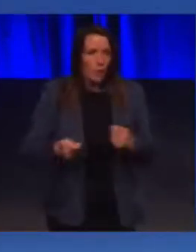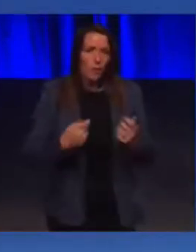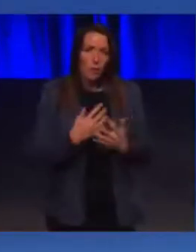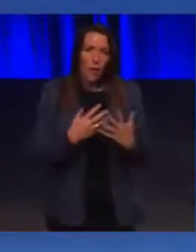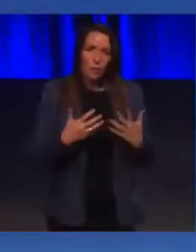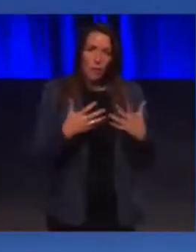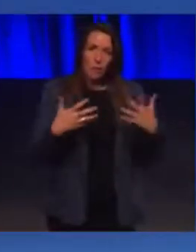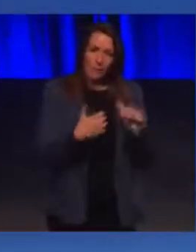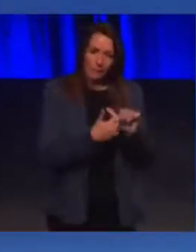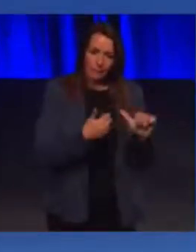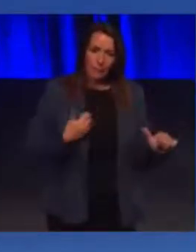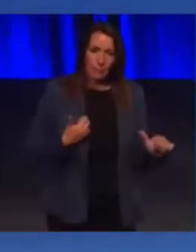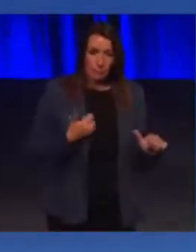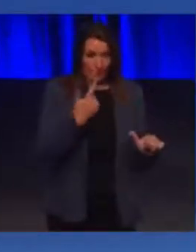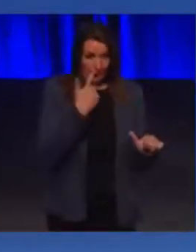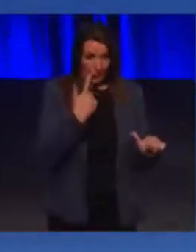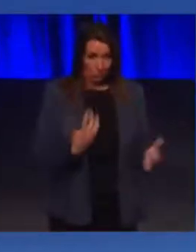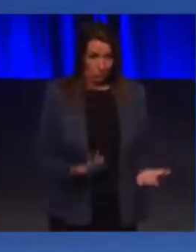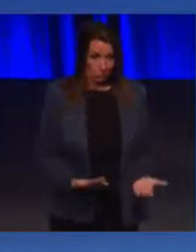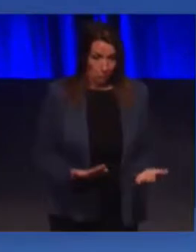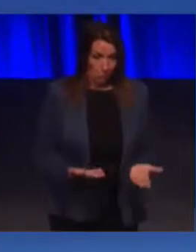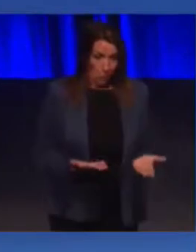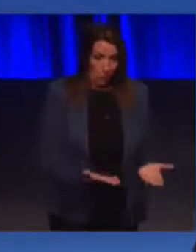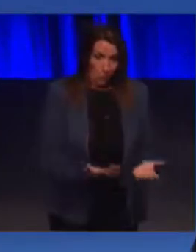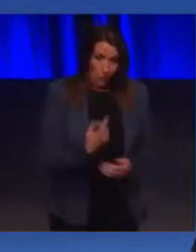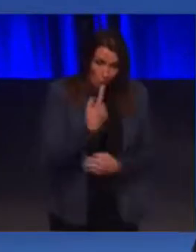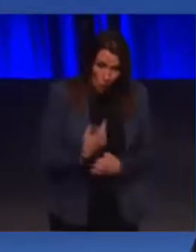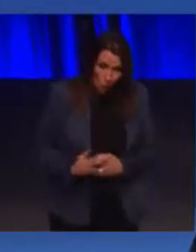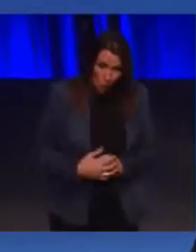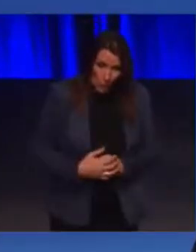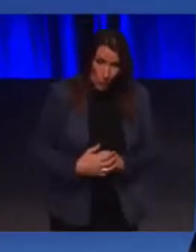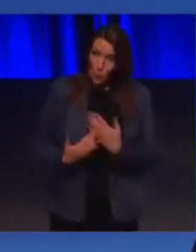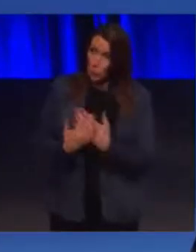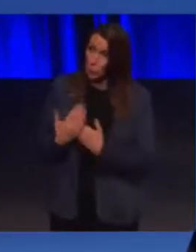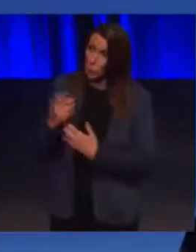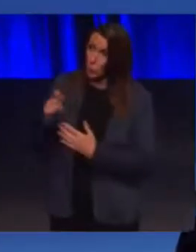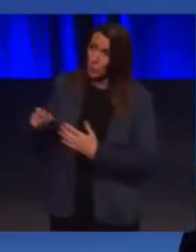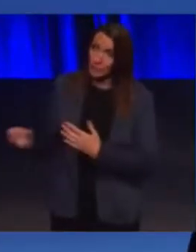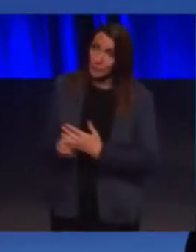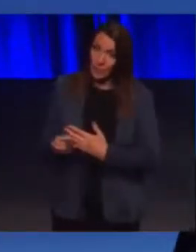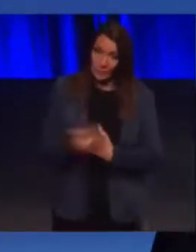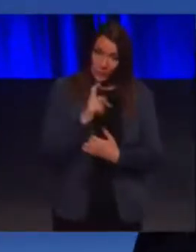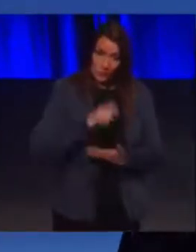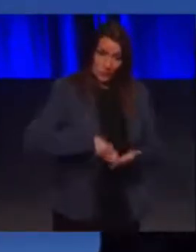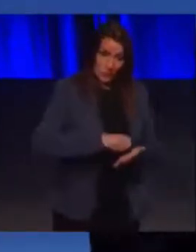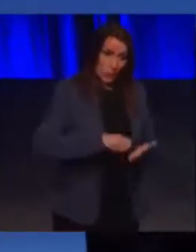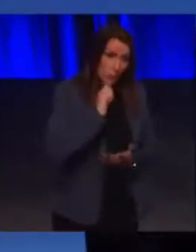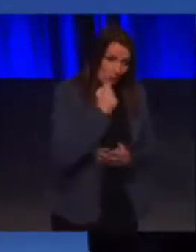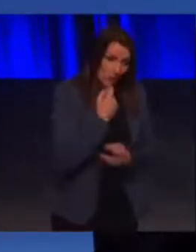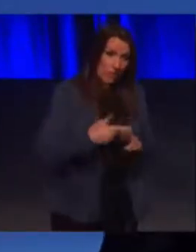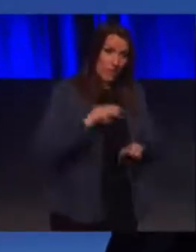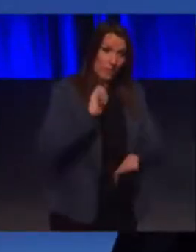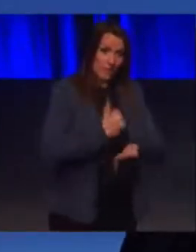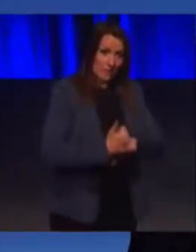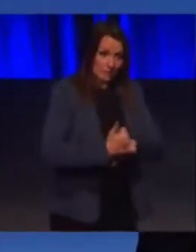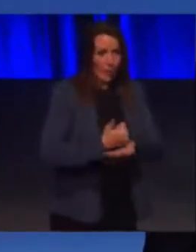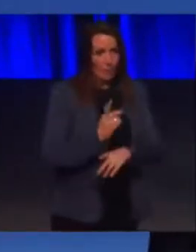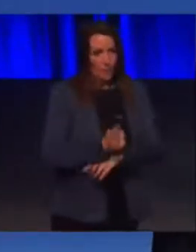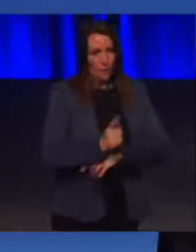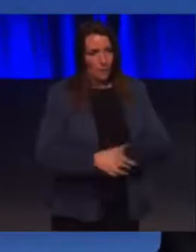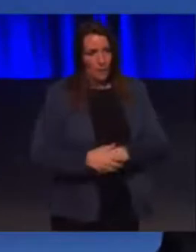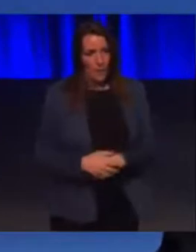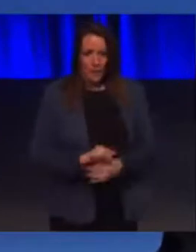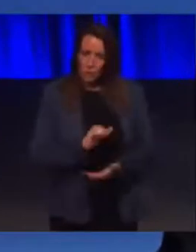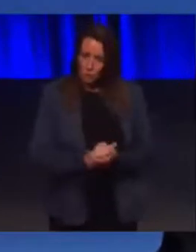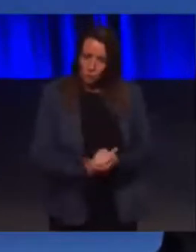could do this now. They would attract new customers if they had these facilities. It is the